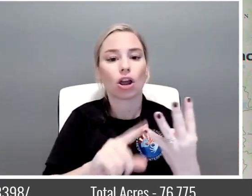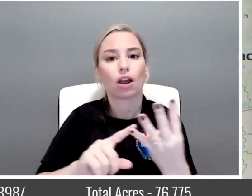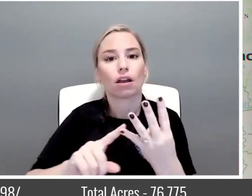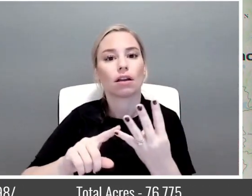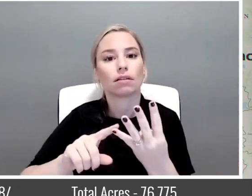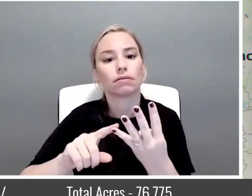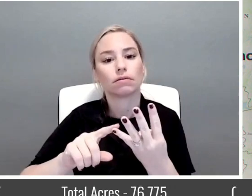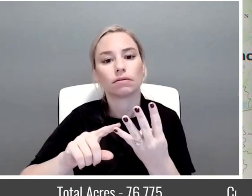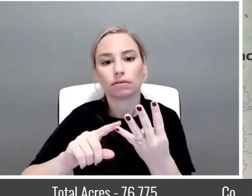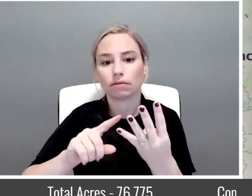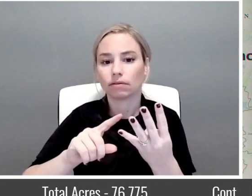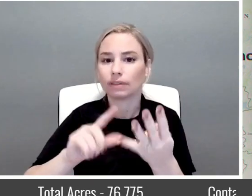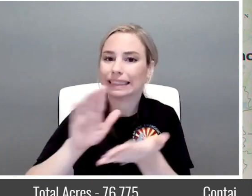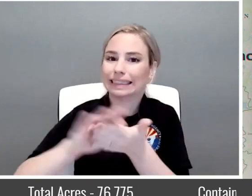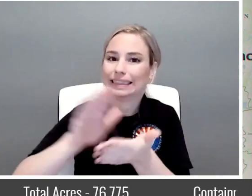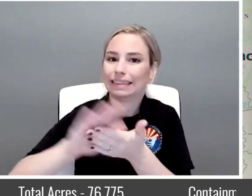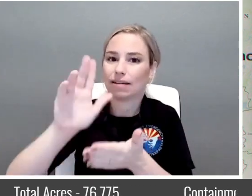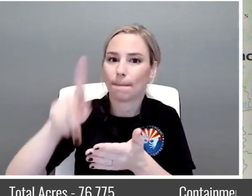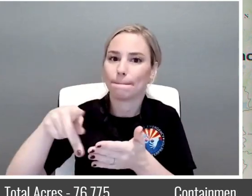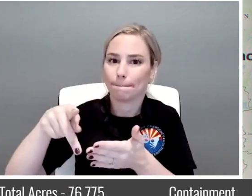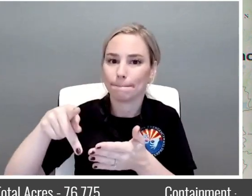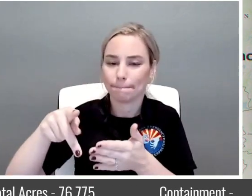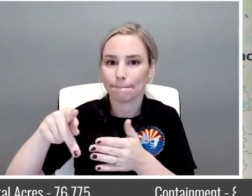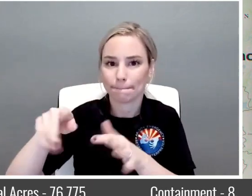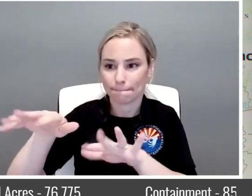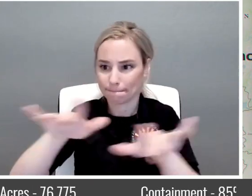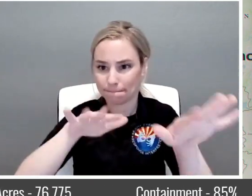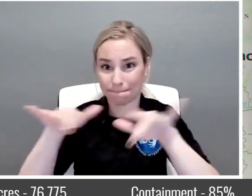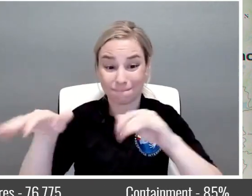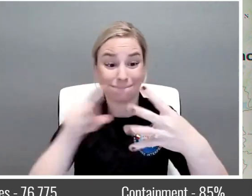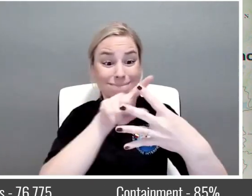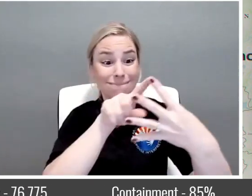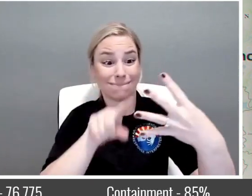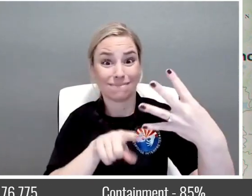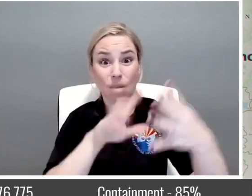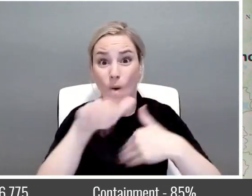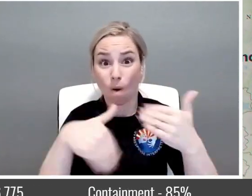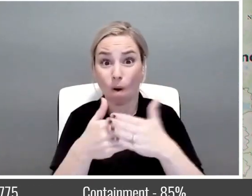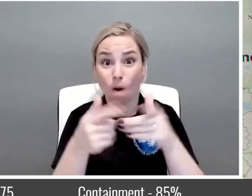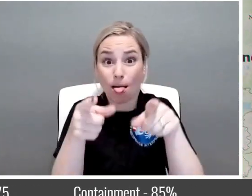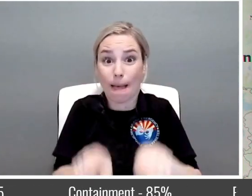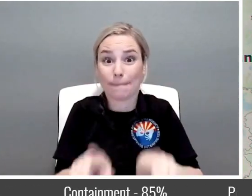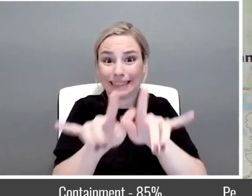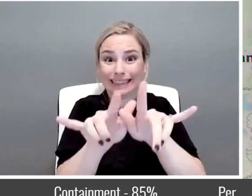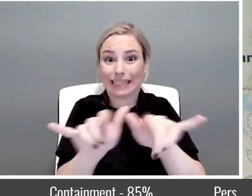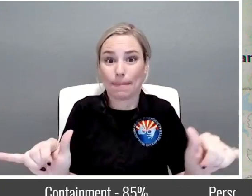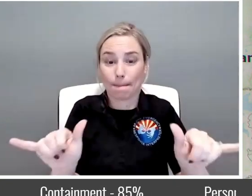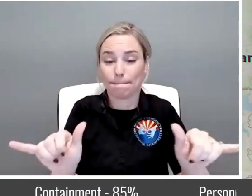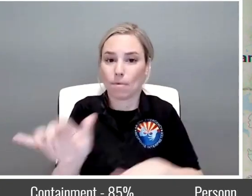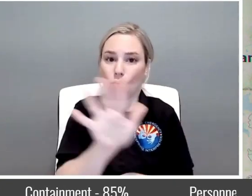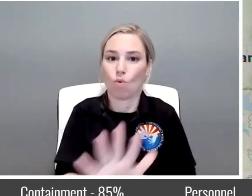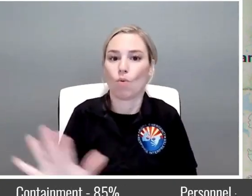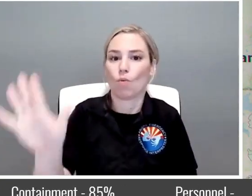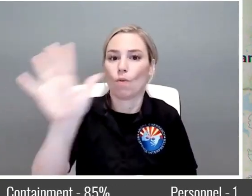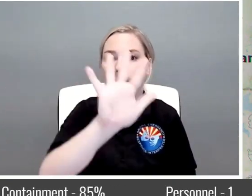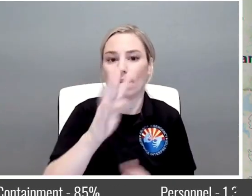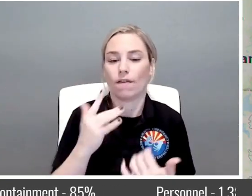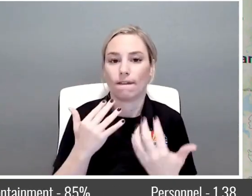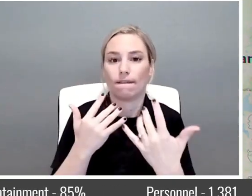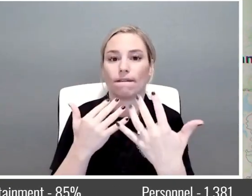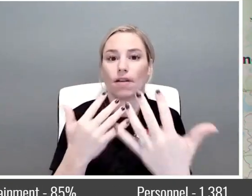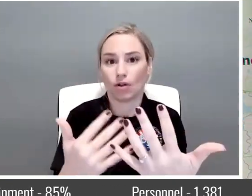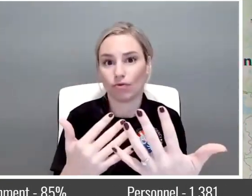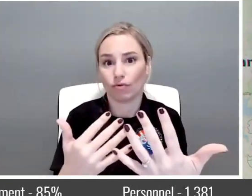All of those operations are working concurrently for the overall condition of the fire.